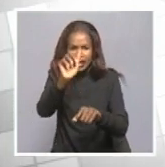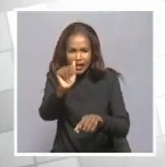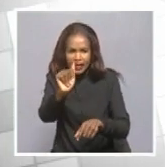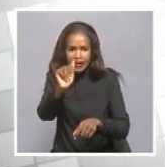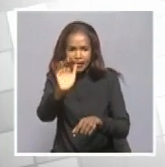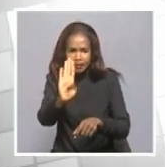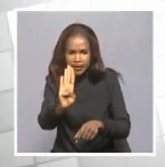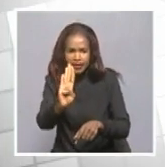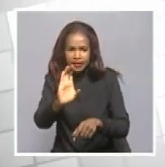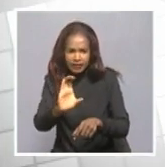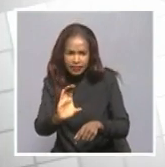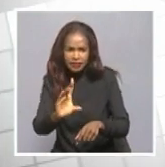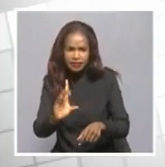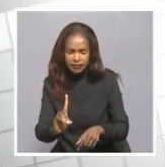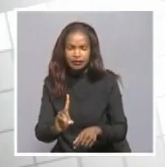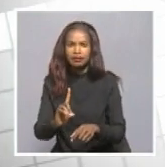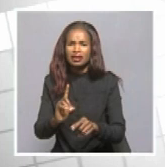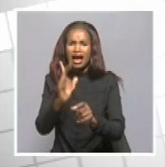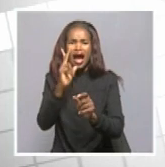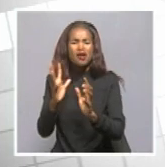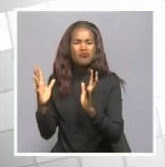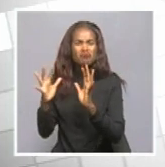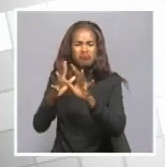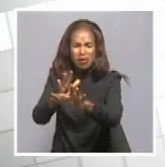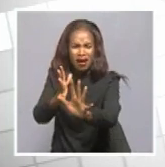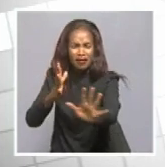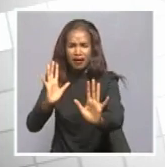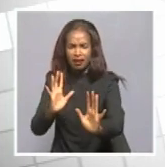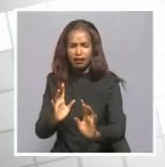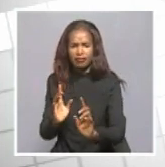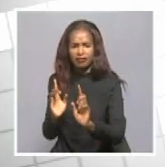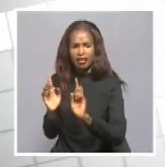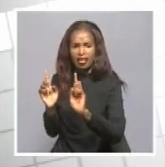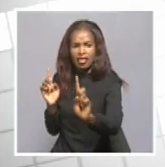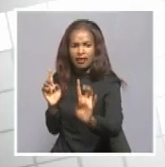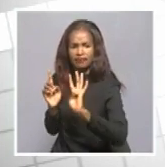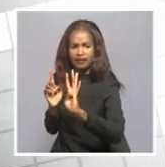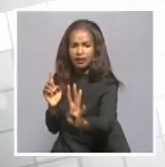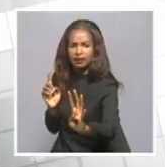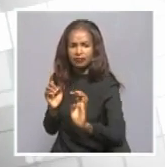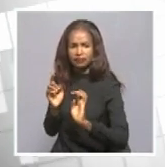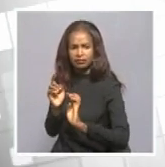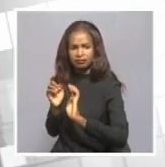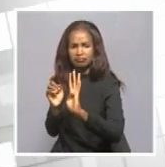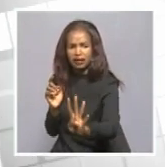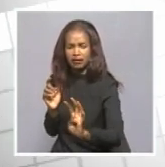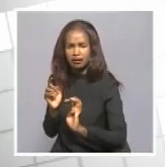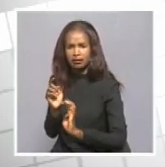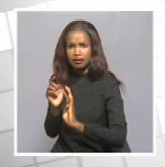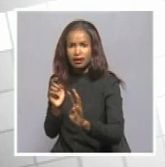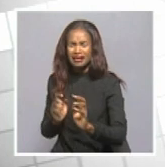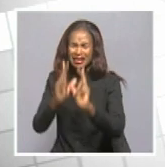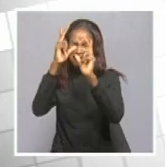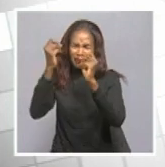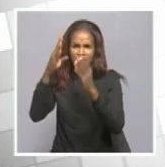location starts first, to limit the number of people who are in the queue. If they arrive with big numbers, we might have to turn